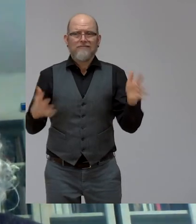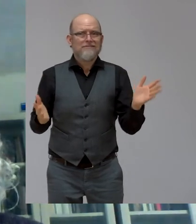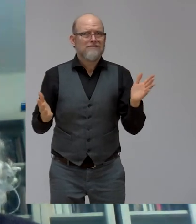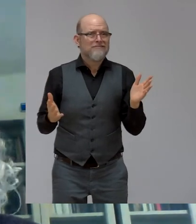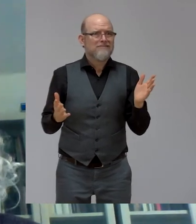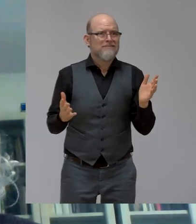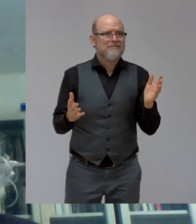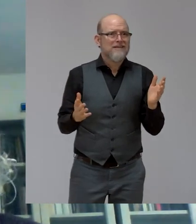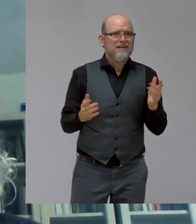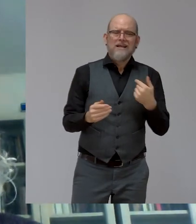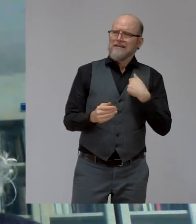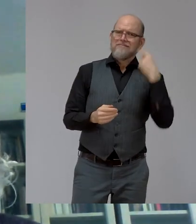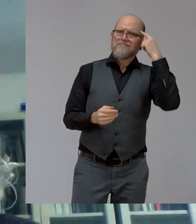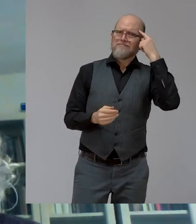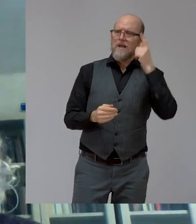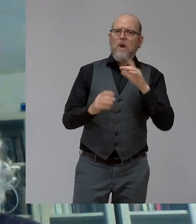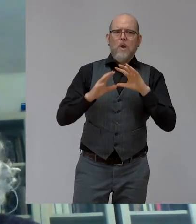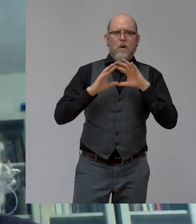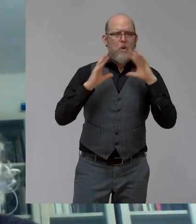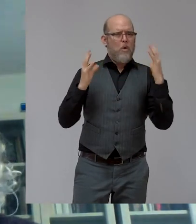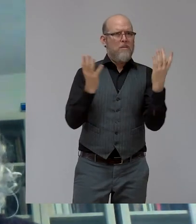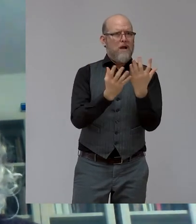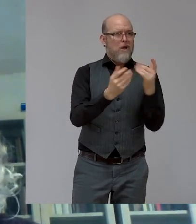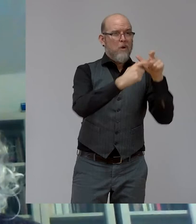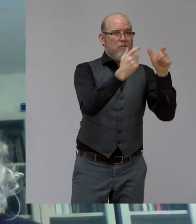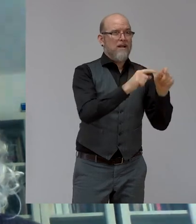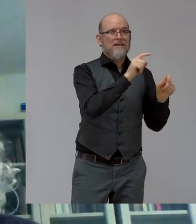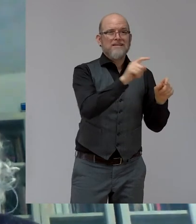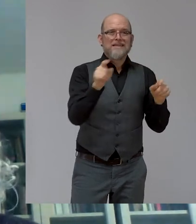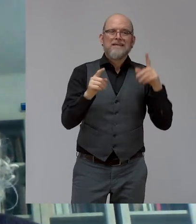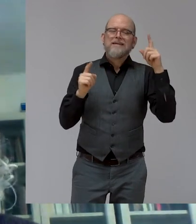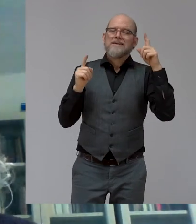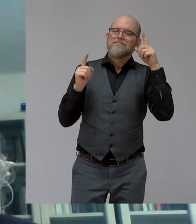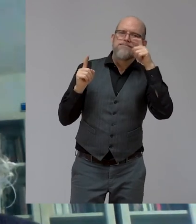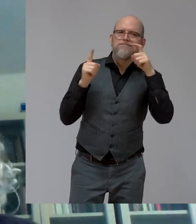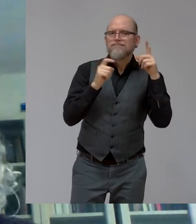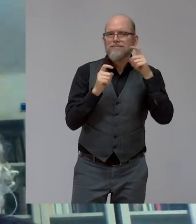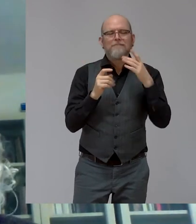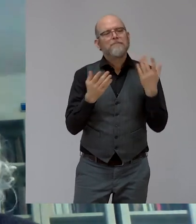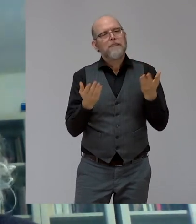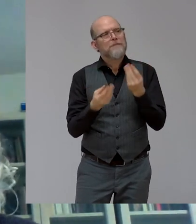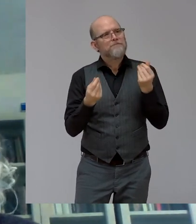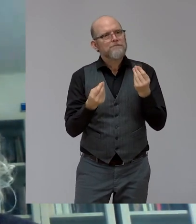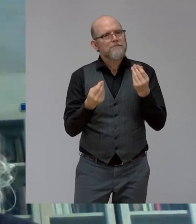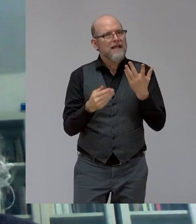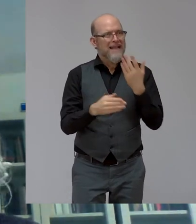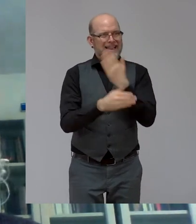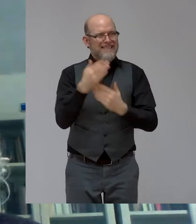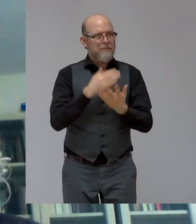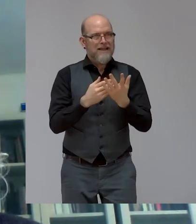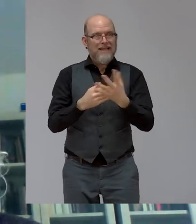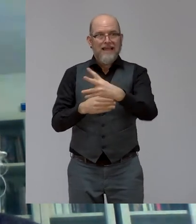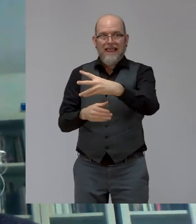companies which are struggling to be consistent on disability inclusion throughout their global presence. And it's challenging,